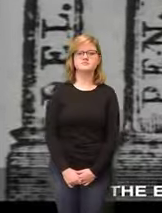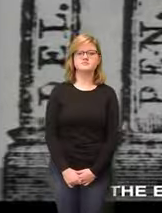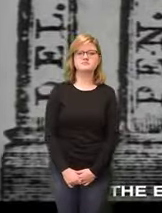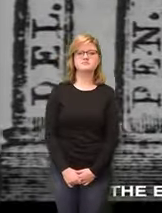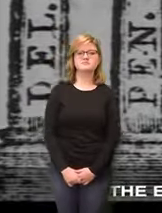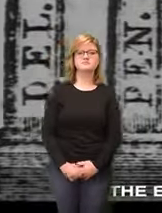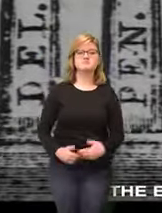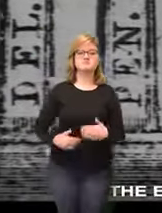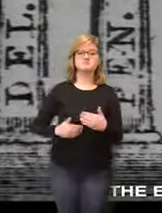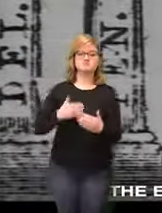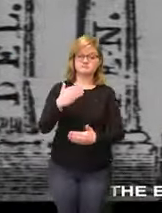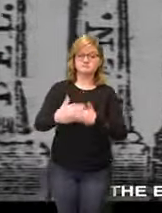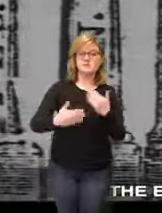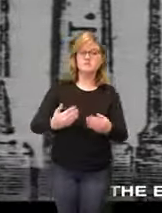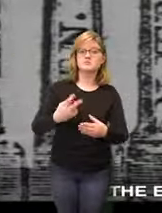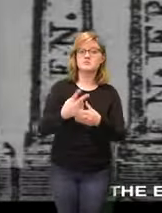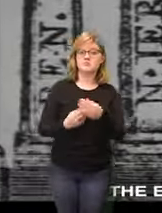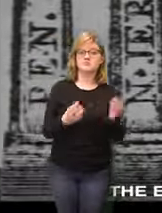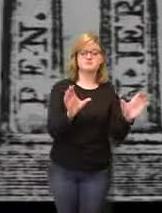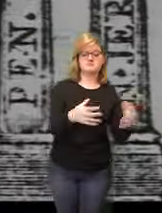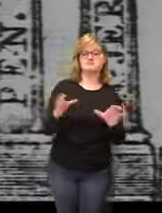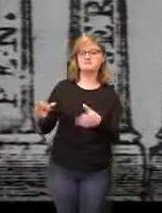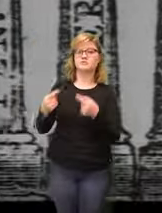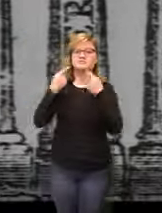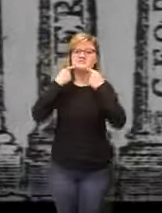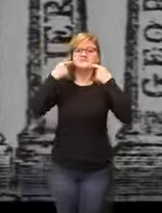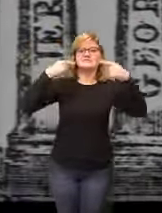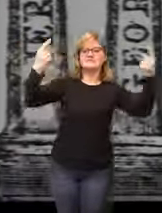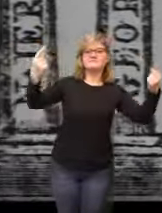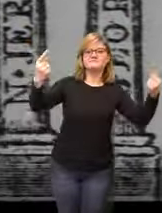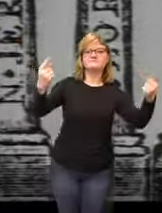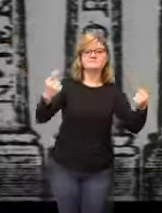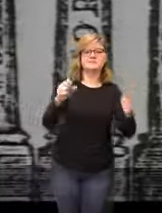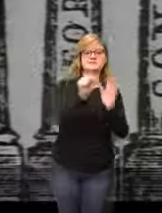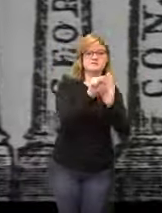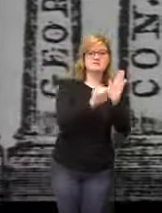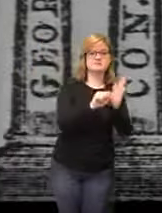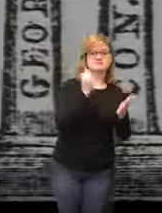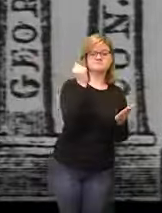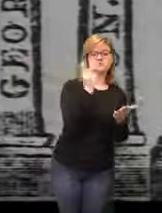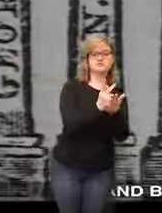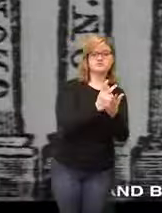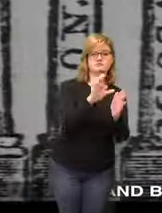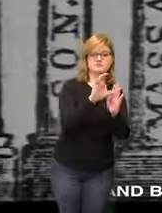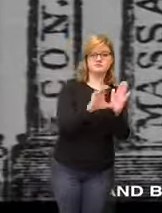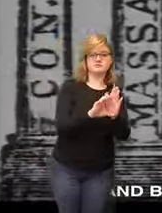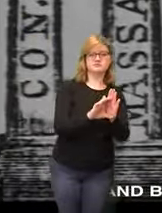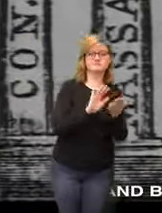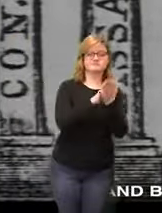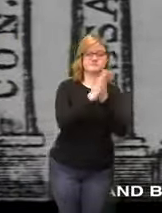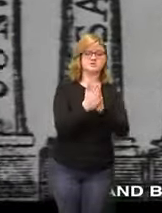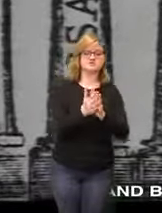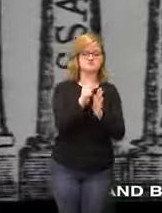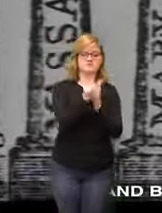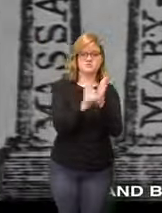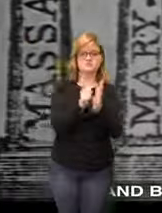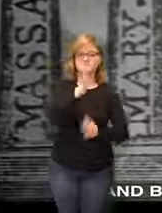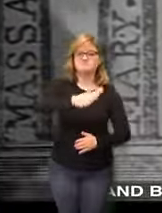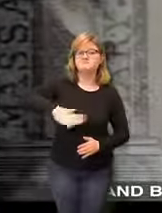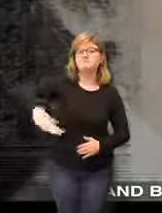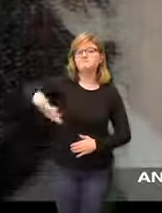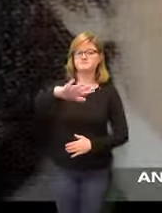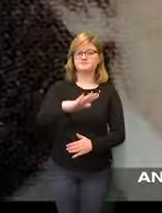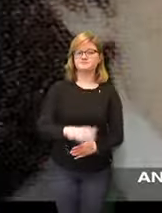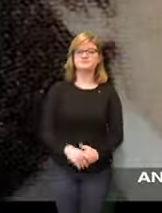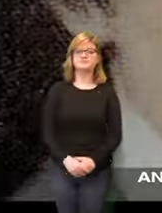in the end both sides are victorious the constitution is ratified by the states and becomes the law of the land